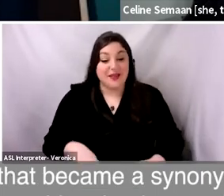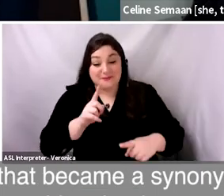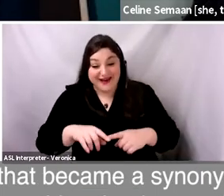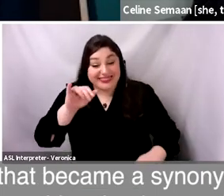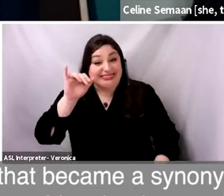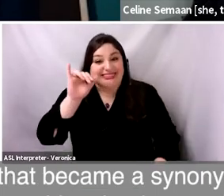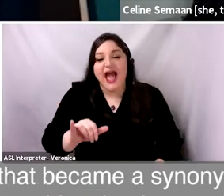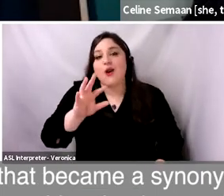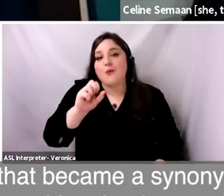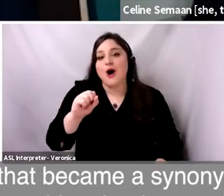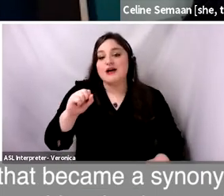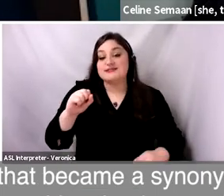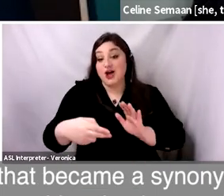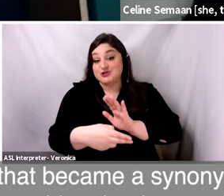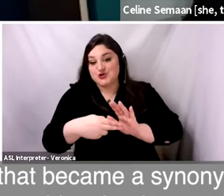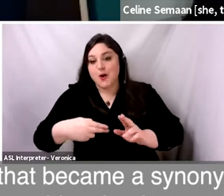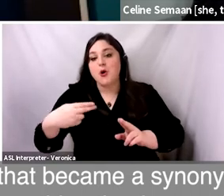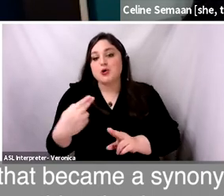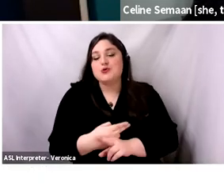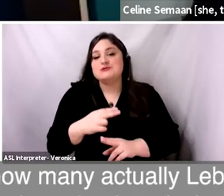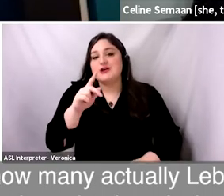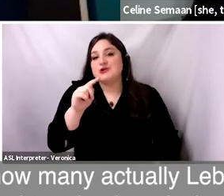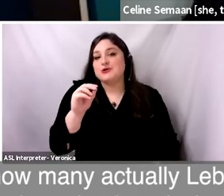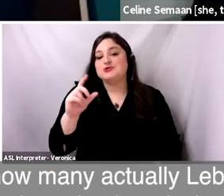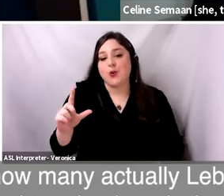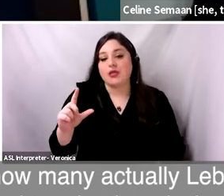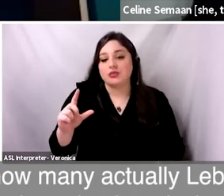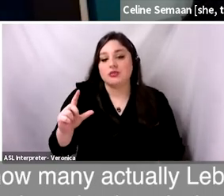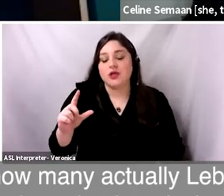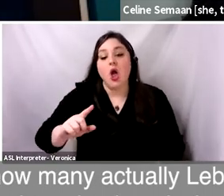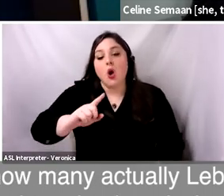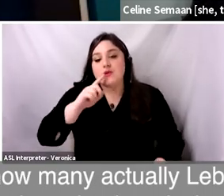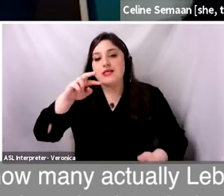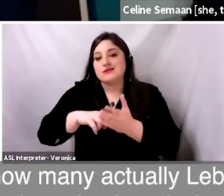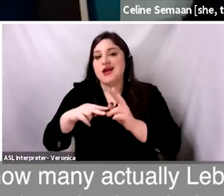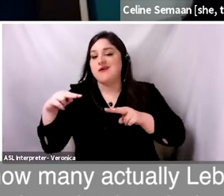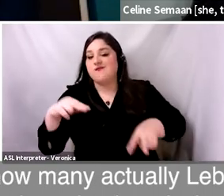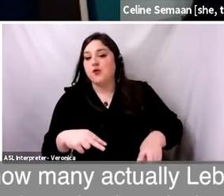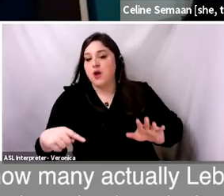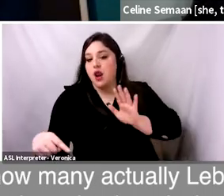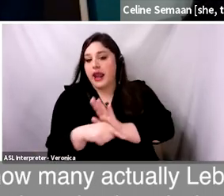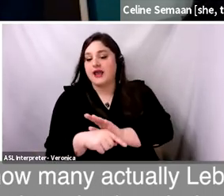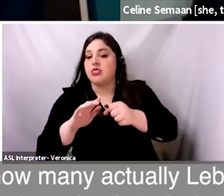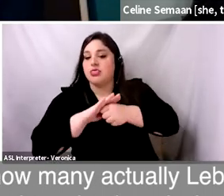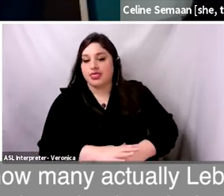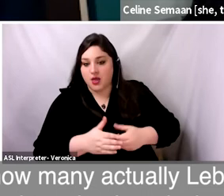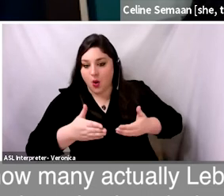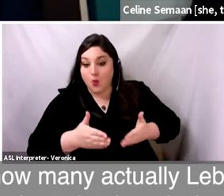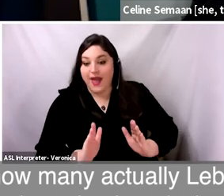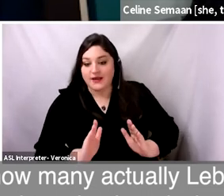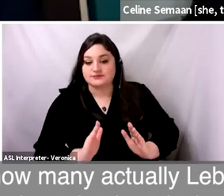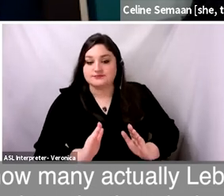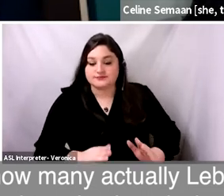a synonym with everything that is negative. Up until now, many actually Lebanese who were brought up